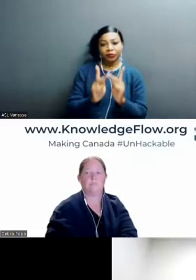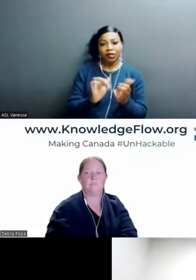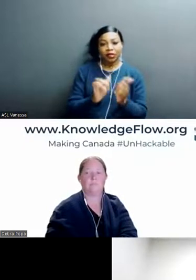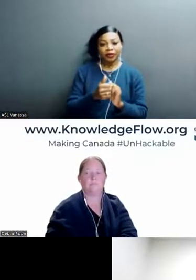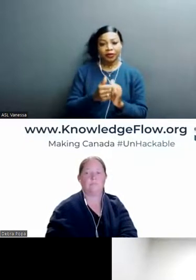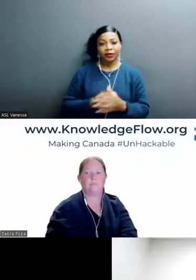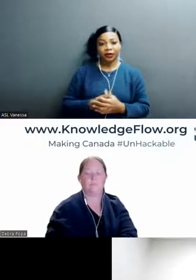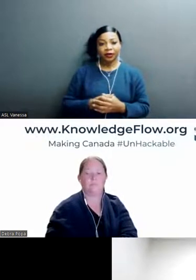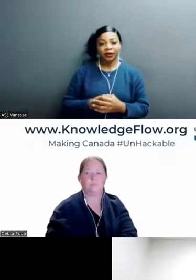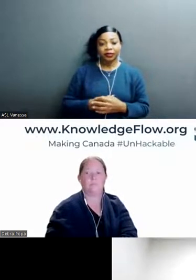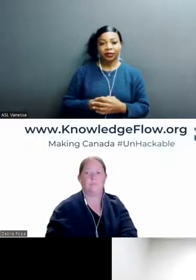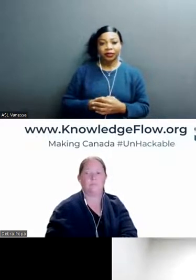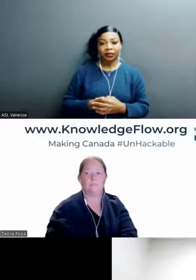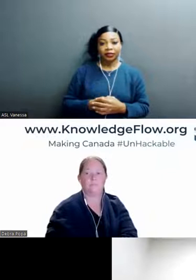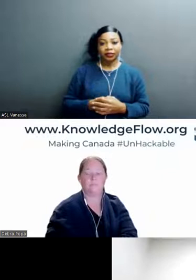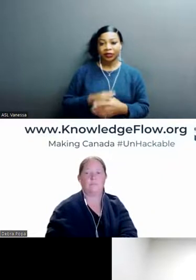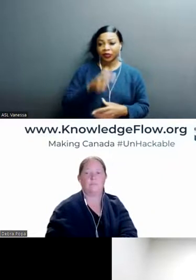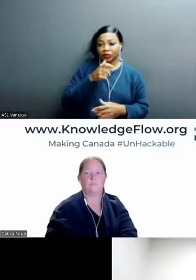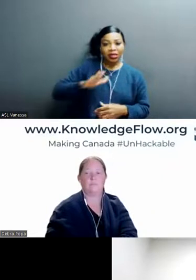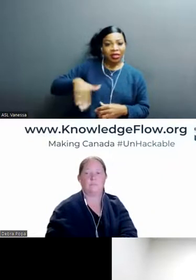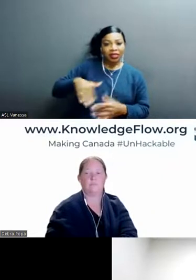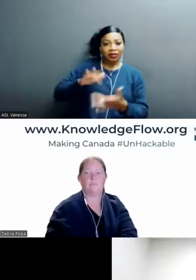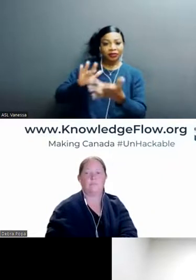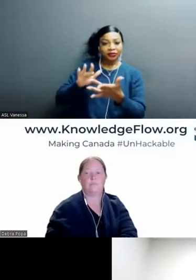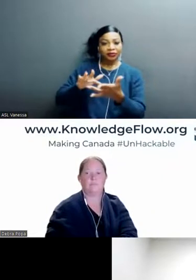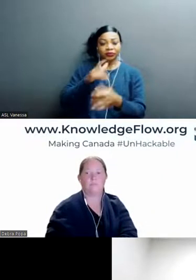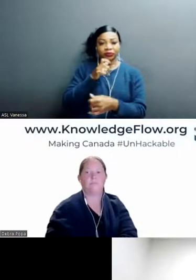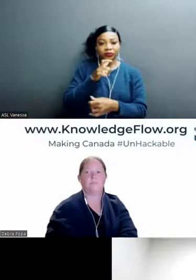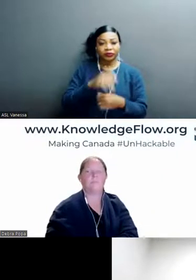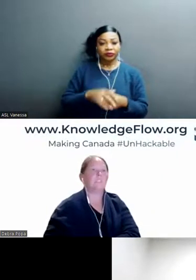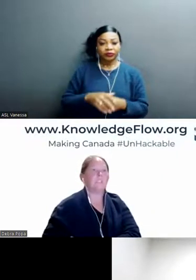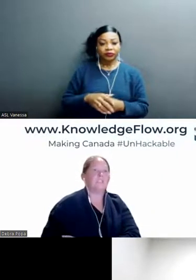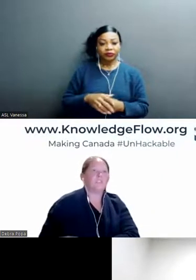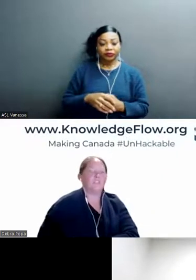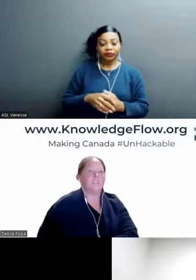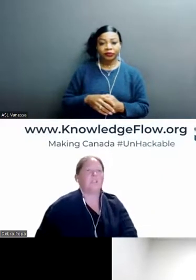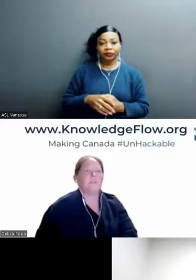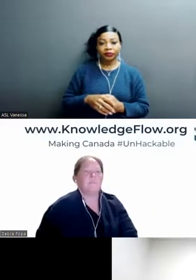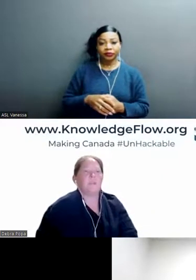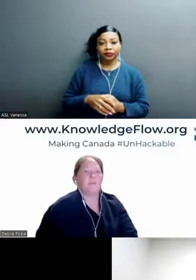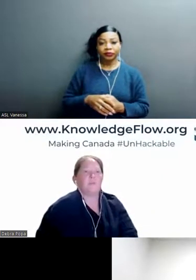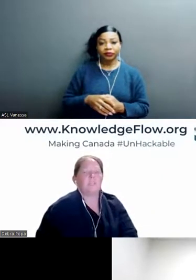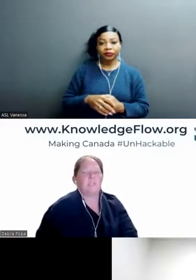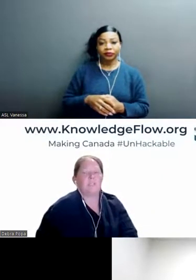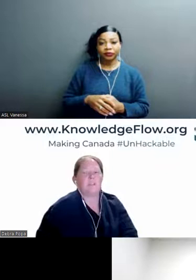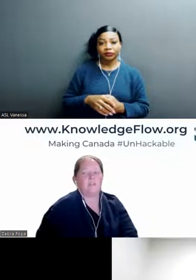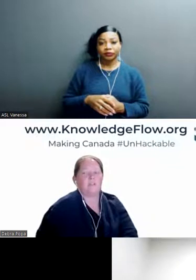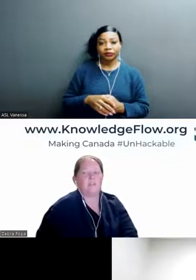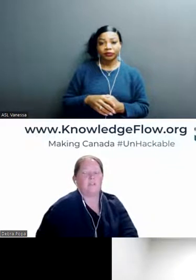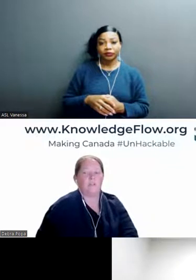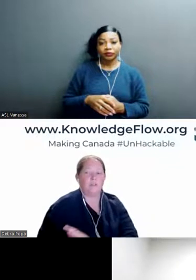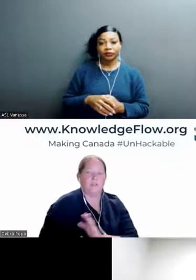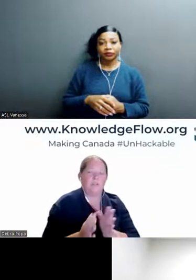Let's start with, who have I not heard from in a little bit? Debra? Yeah, sure. I would say